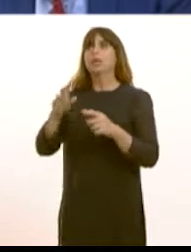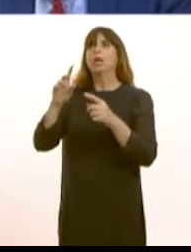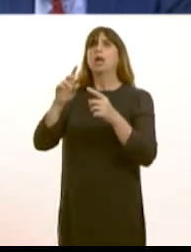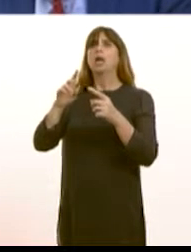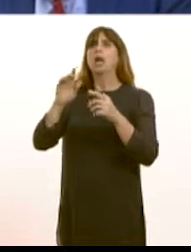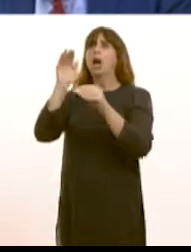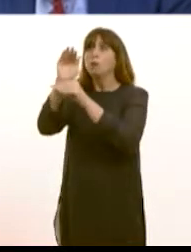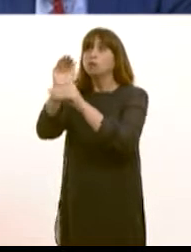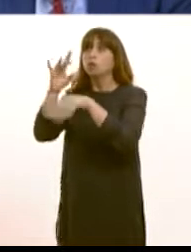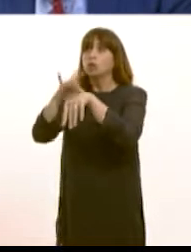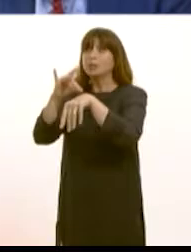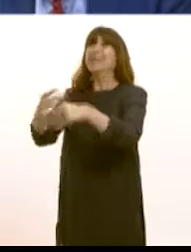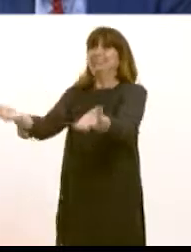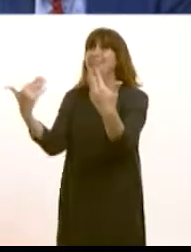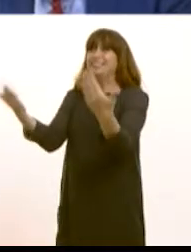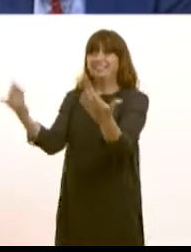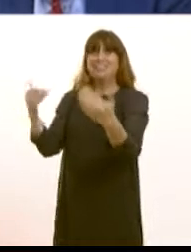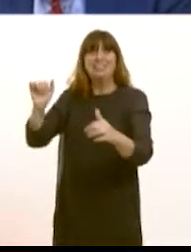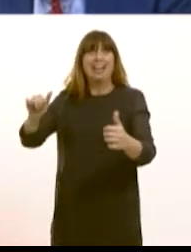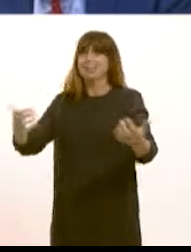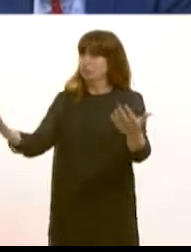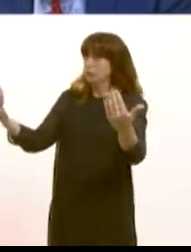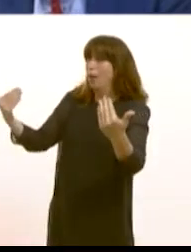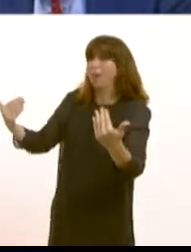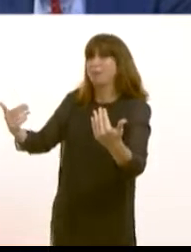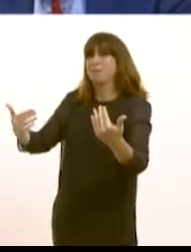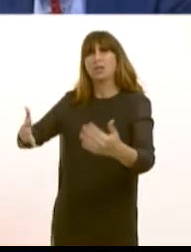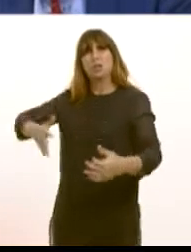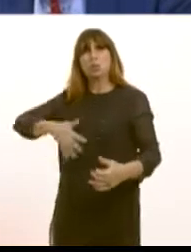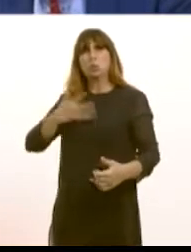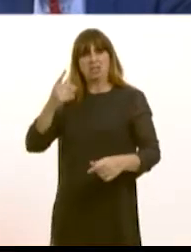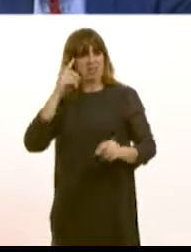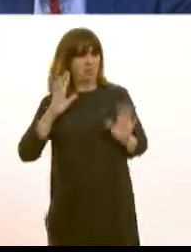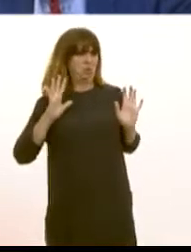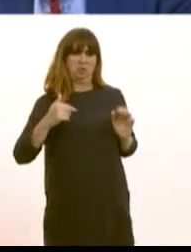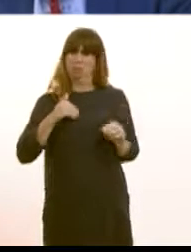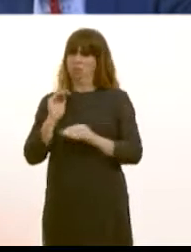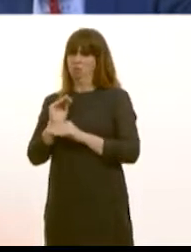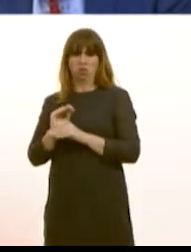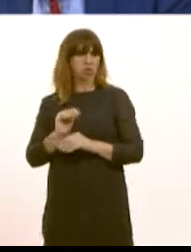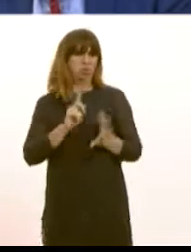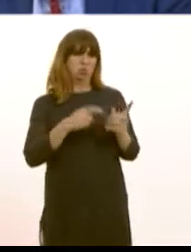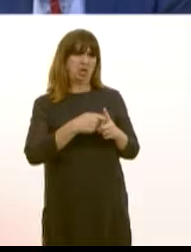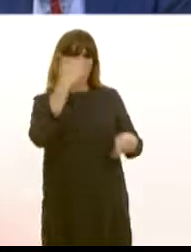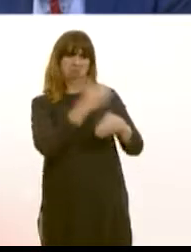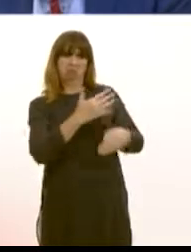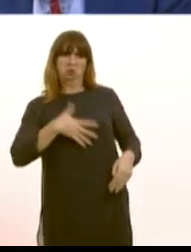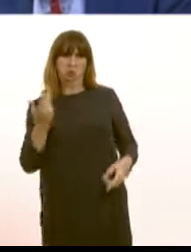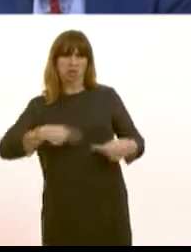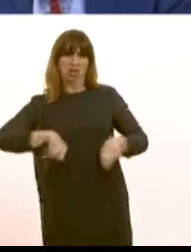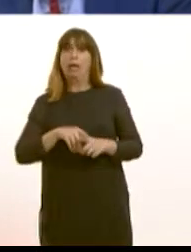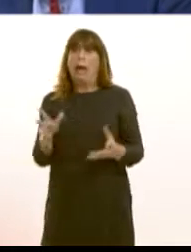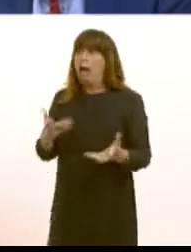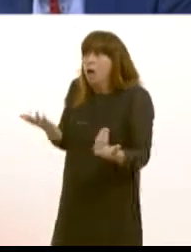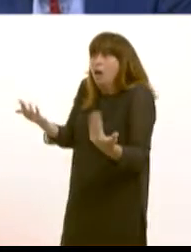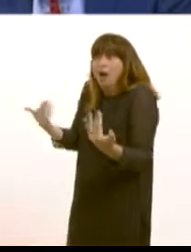UK they are crucial to the health service often from outside the EU we know that the market for medics